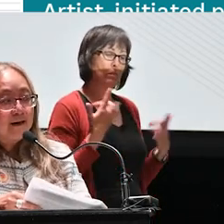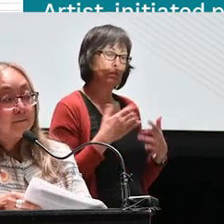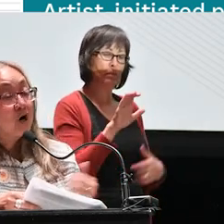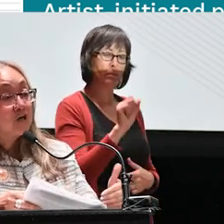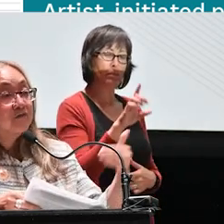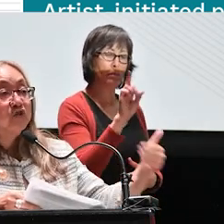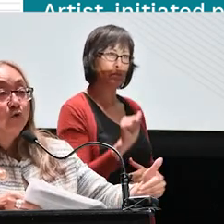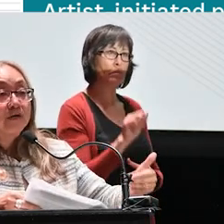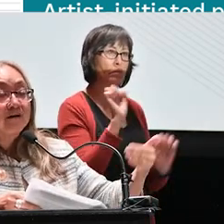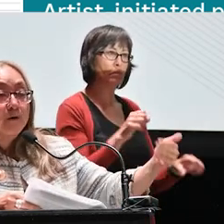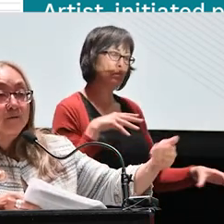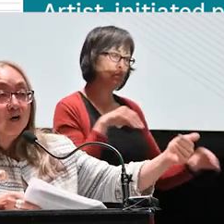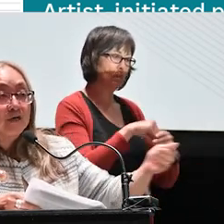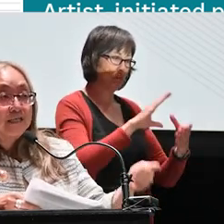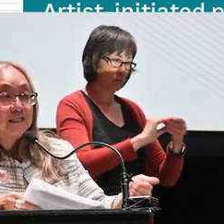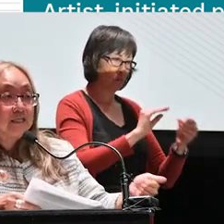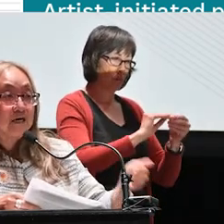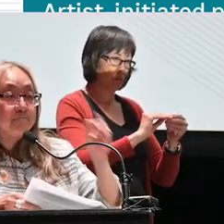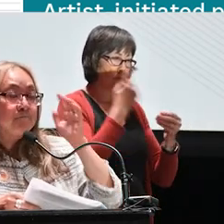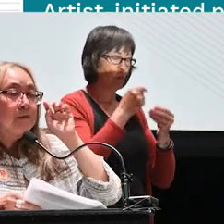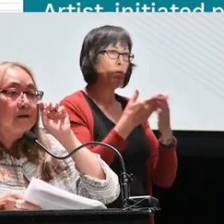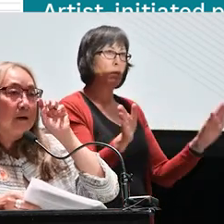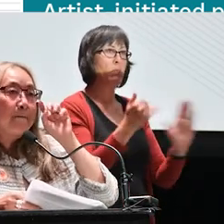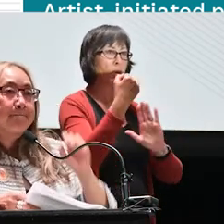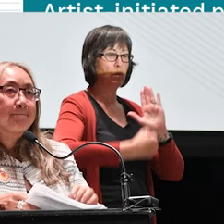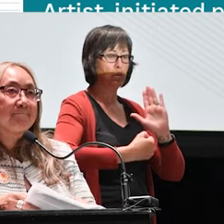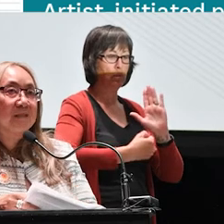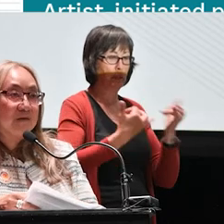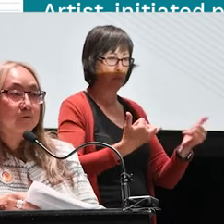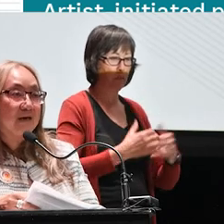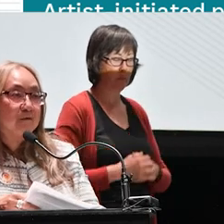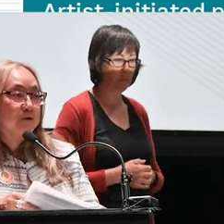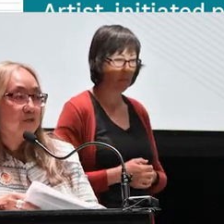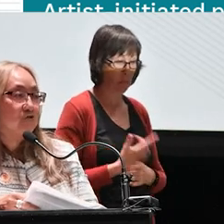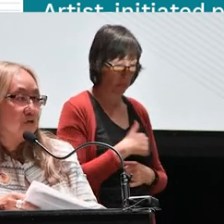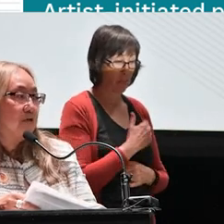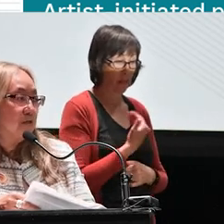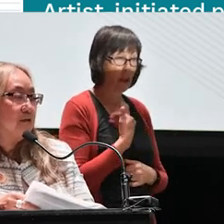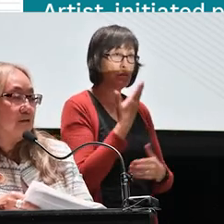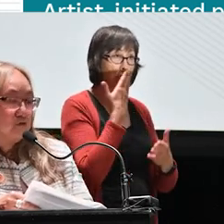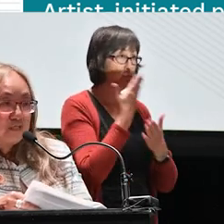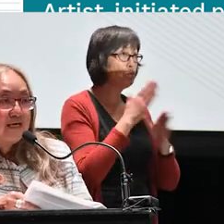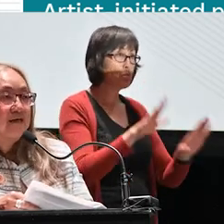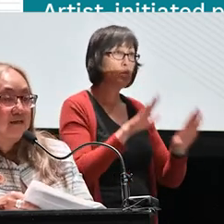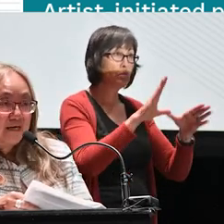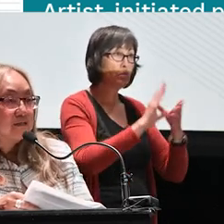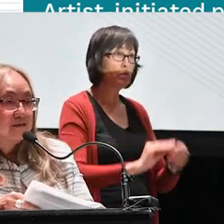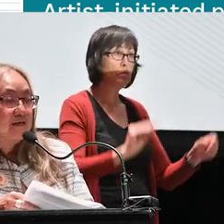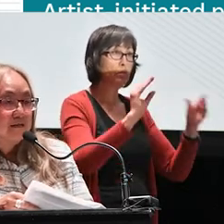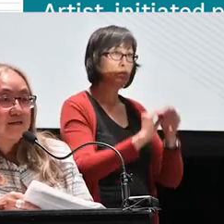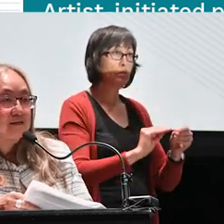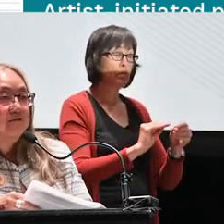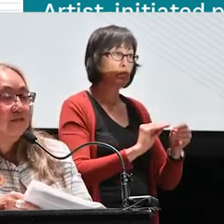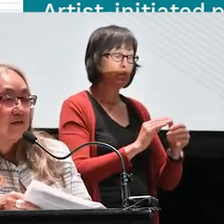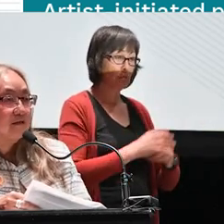a part of the story of Public Art in this time. Because we have a pretty extraordinary story and a collection